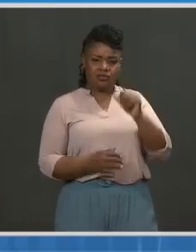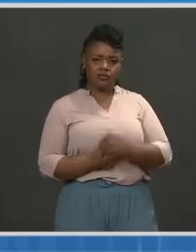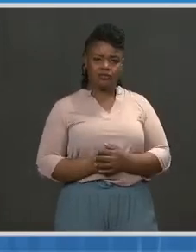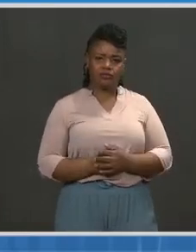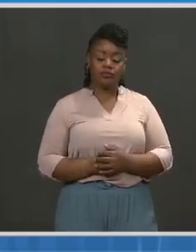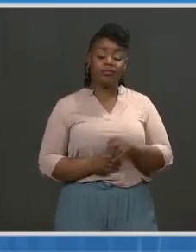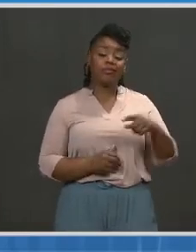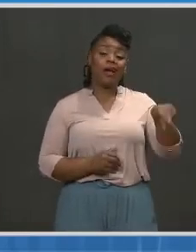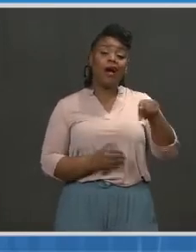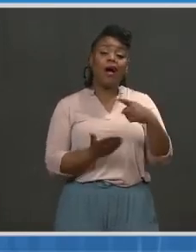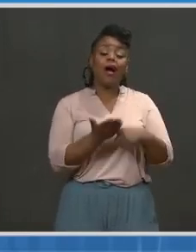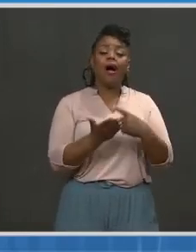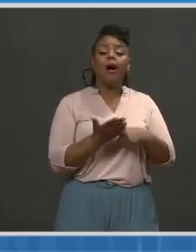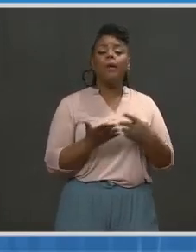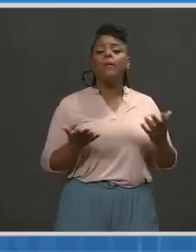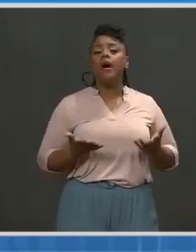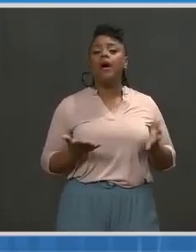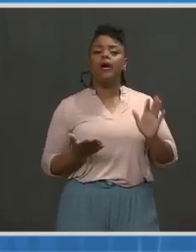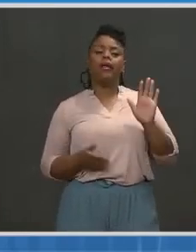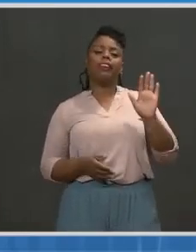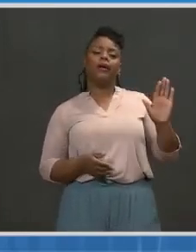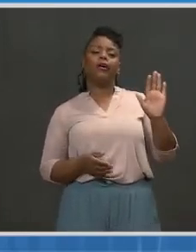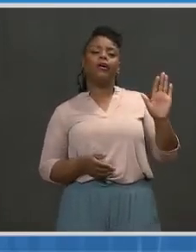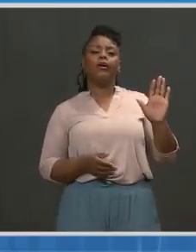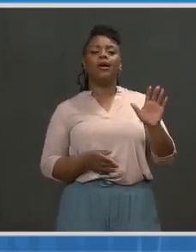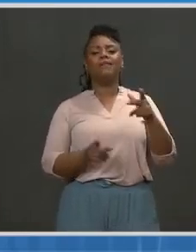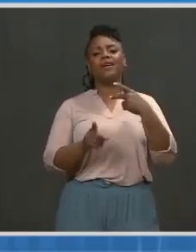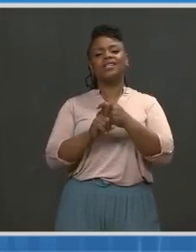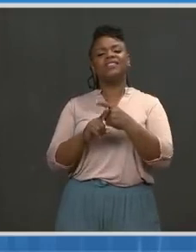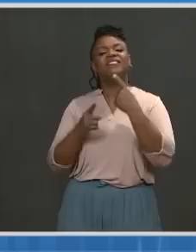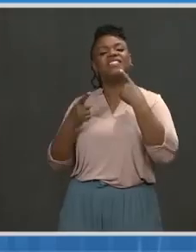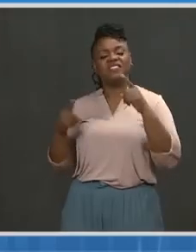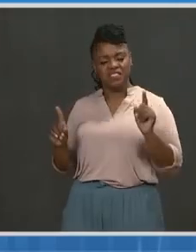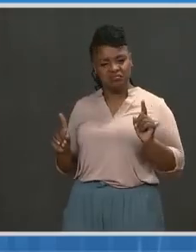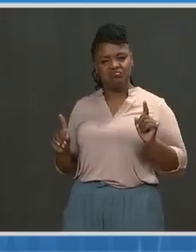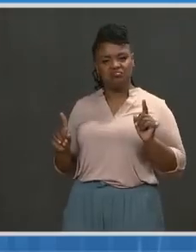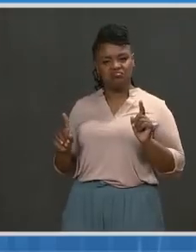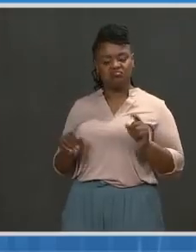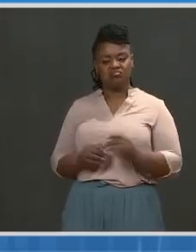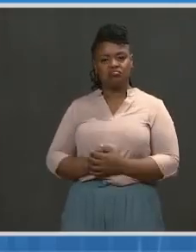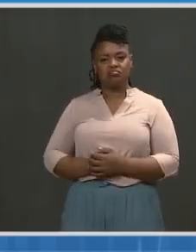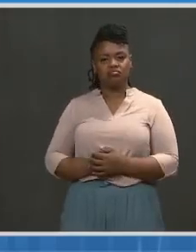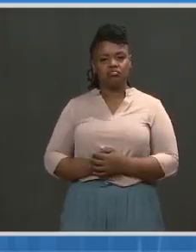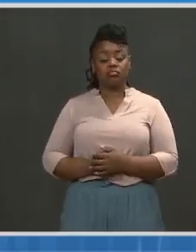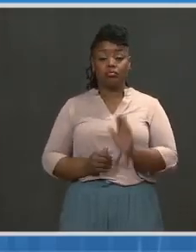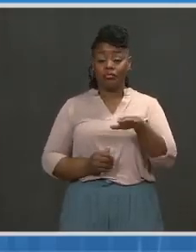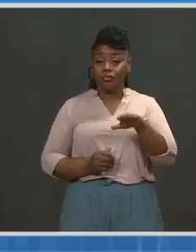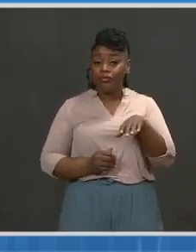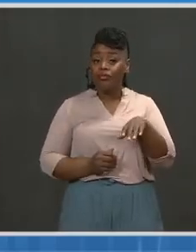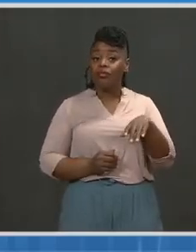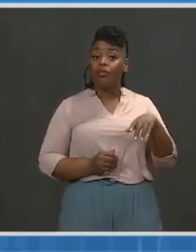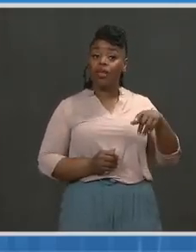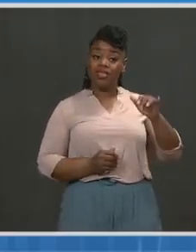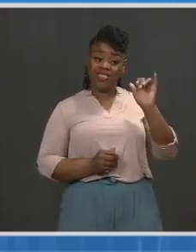NIH and Barter and others regarding the efficacy of the vaccine. When they came out with their press release, very